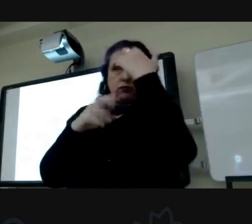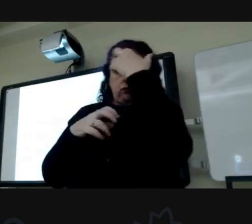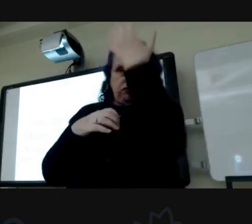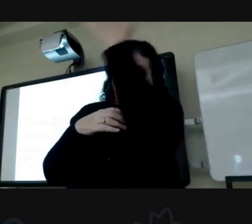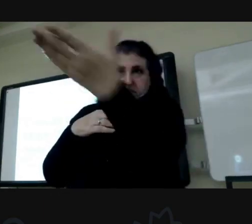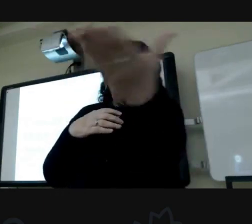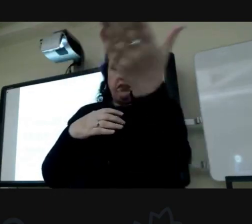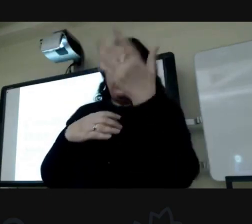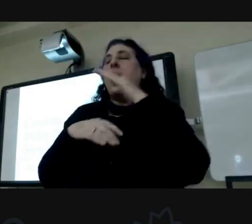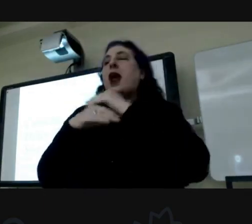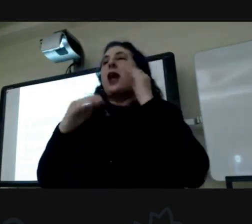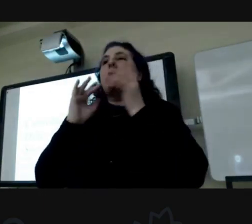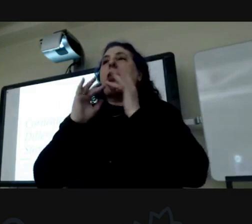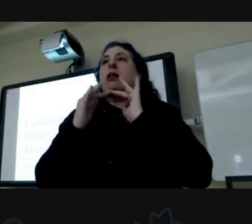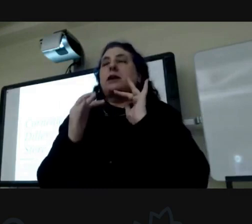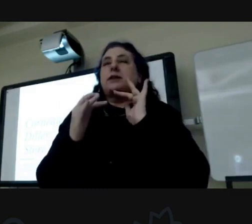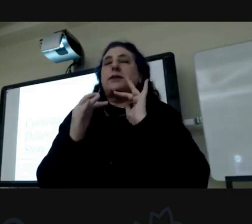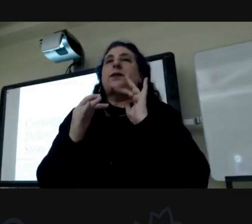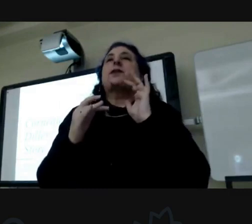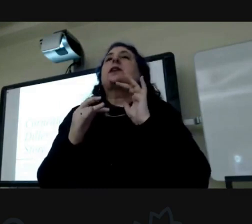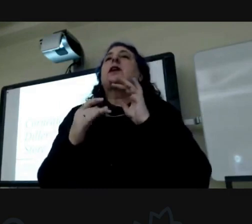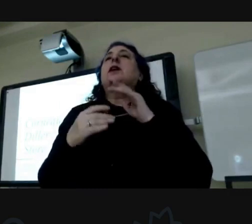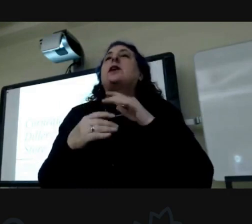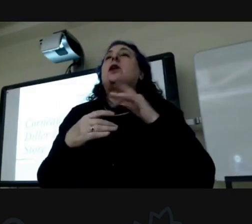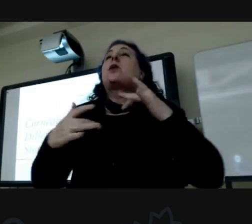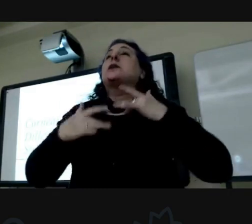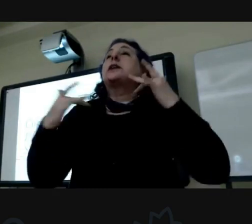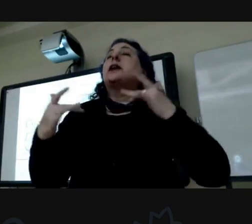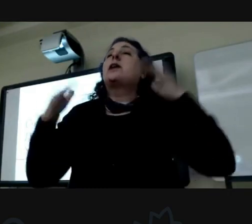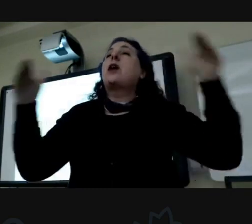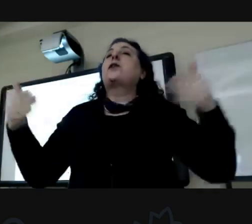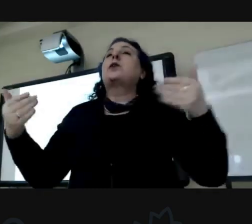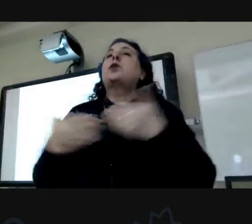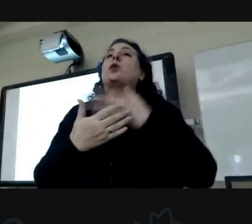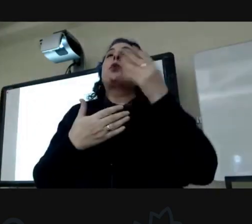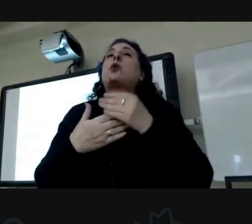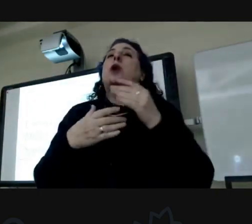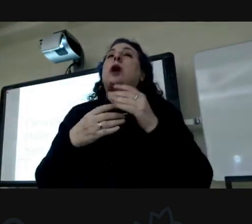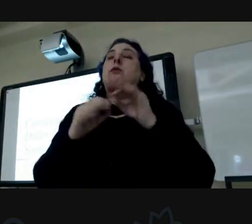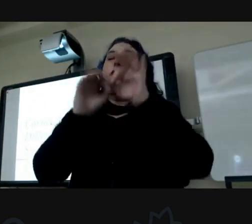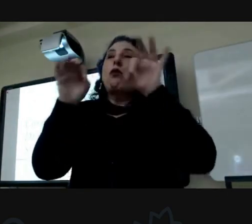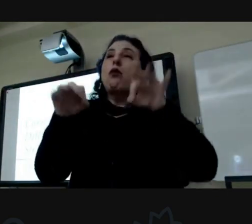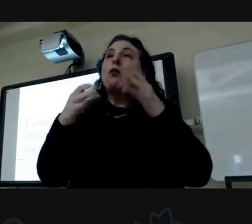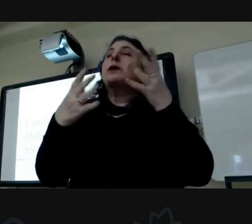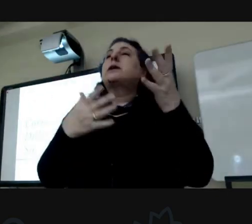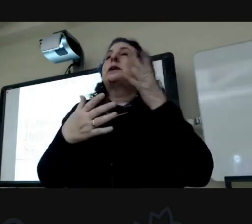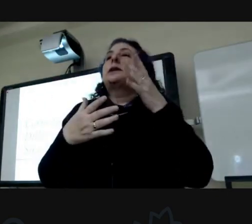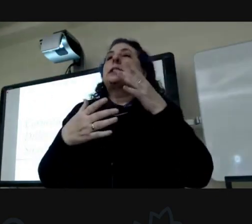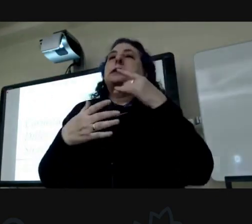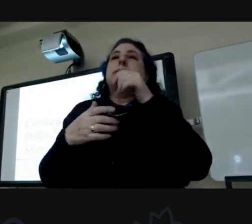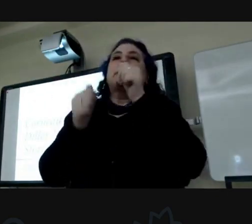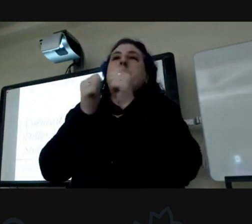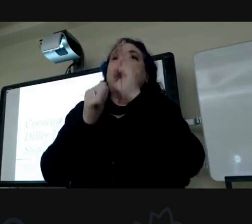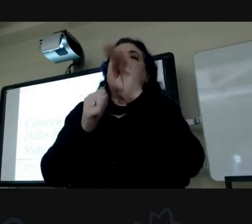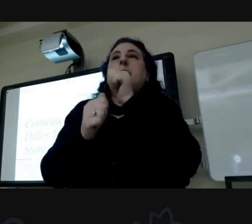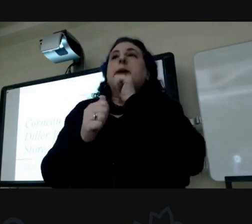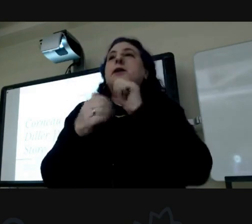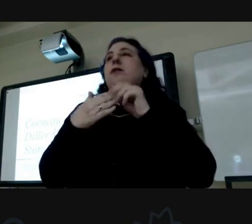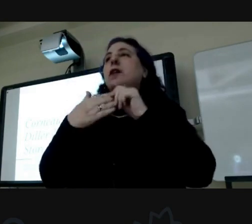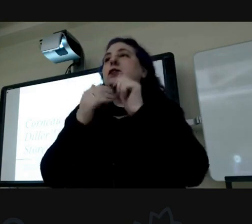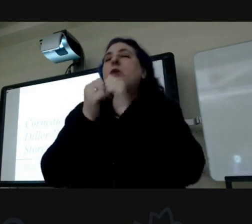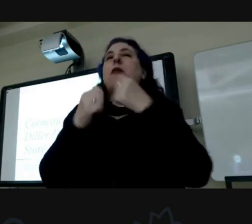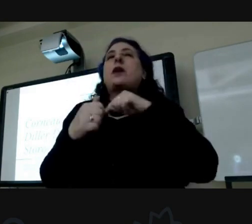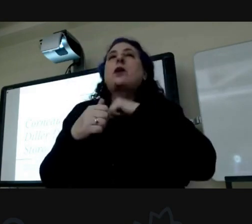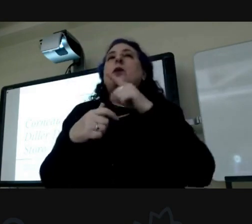for this afternoon's event we're excited to offer a new program format to our audience but we ask that you stay patient and flexible with